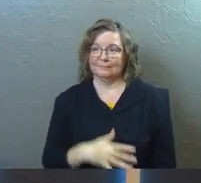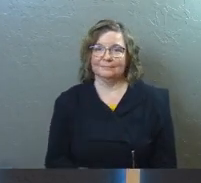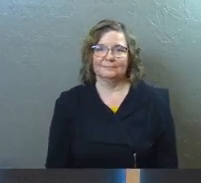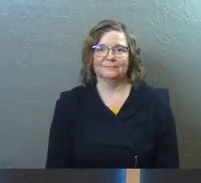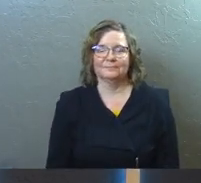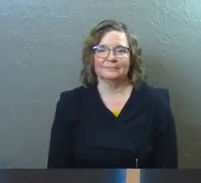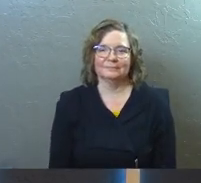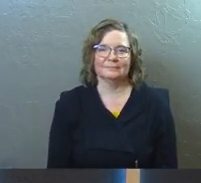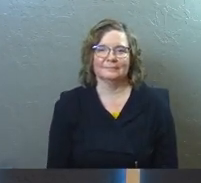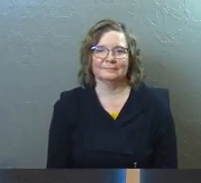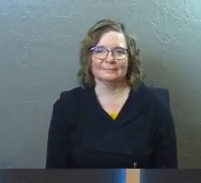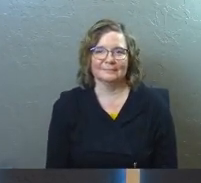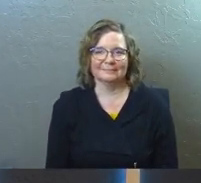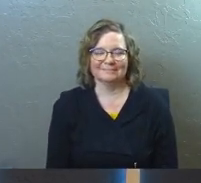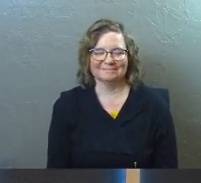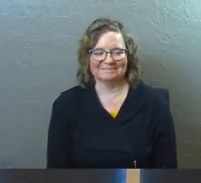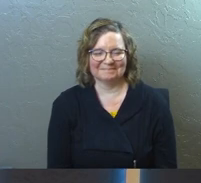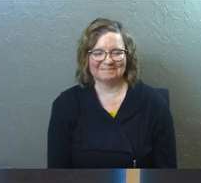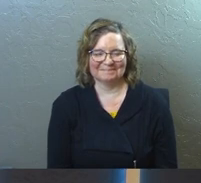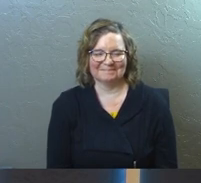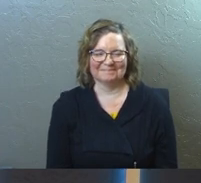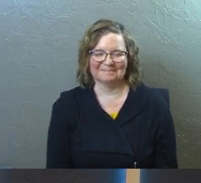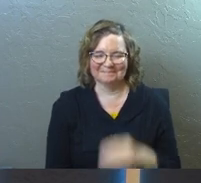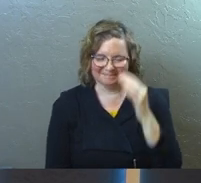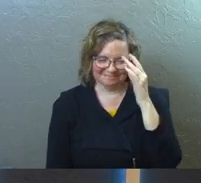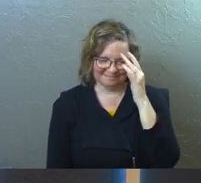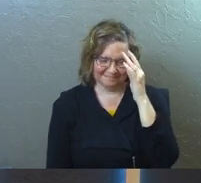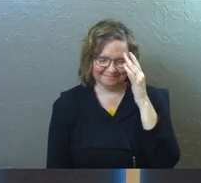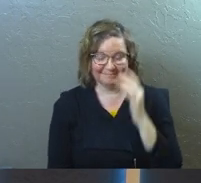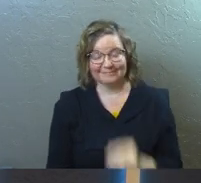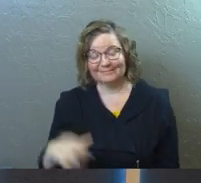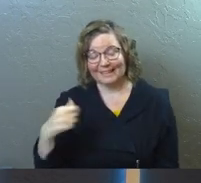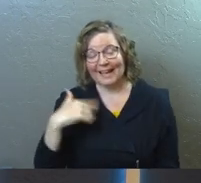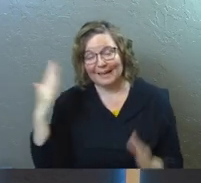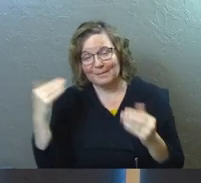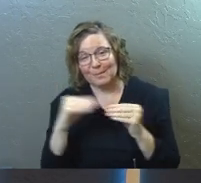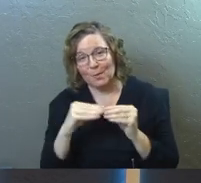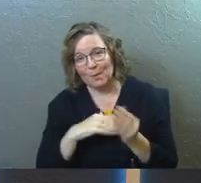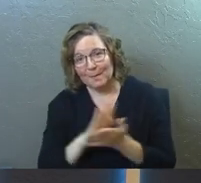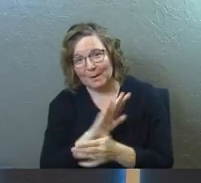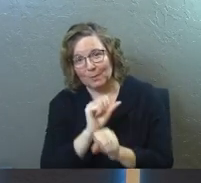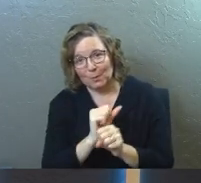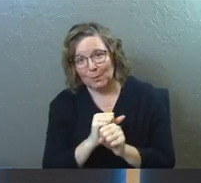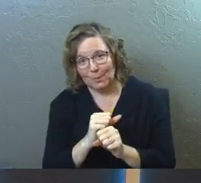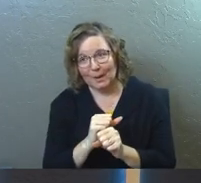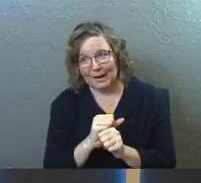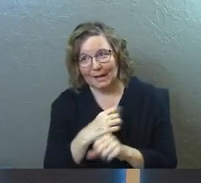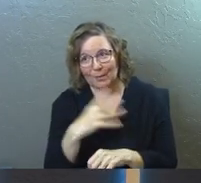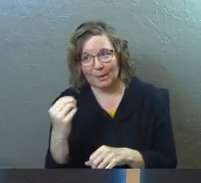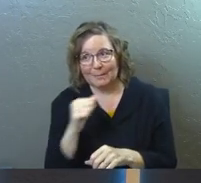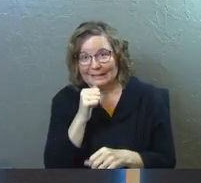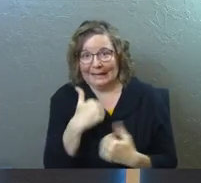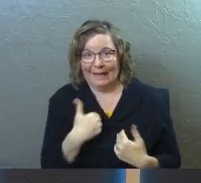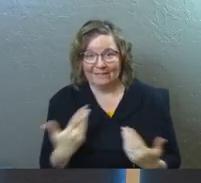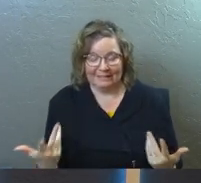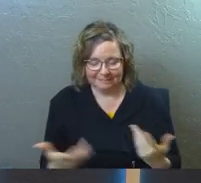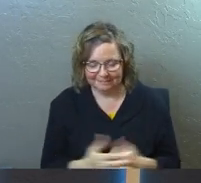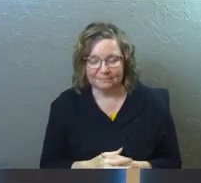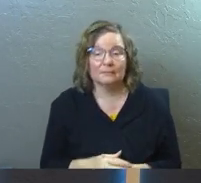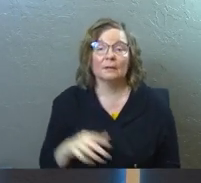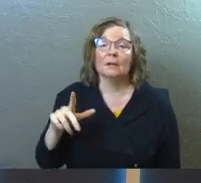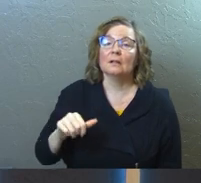it was, yeah, I expected more paperwork when I walked out, but they didn't have it.